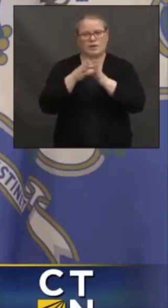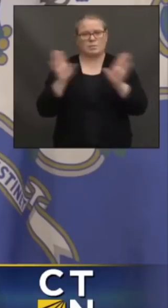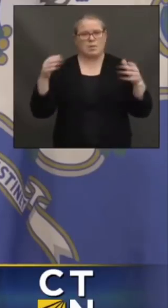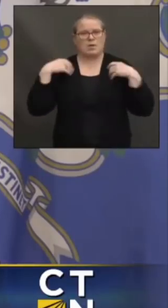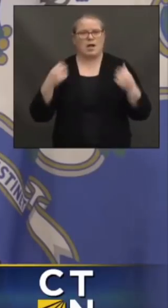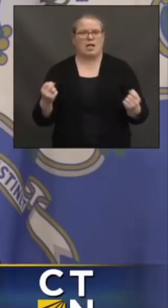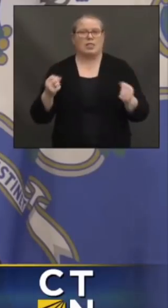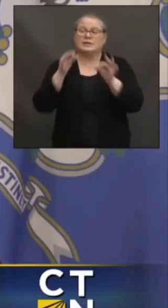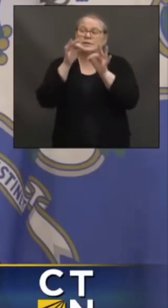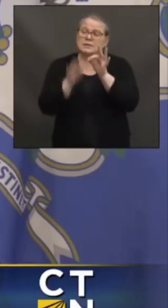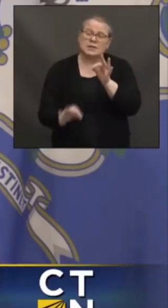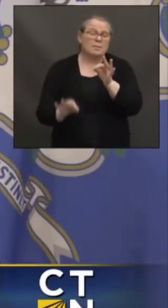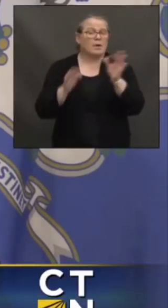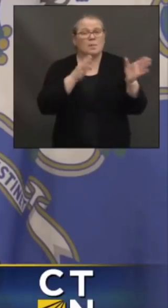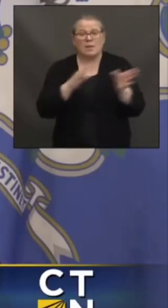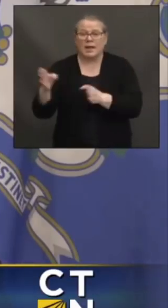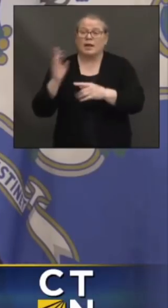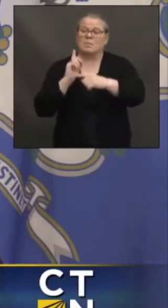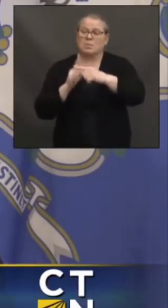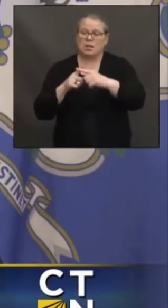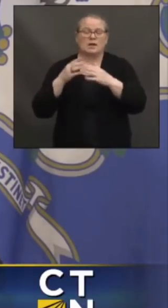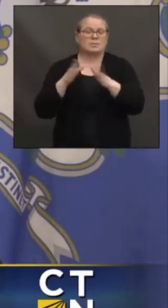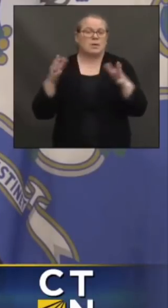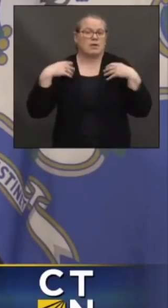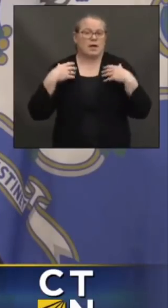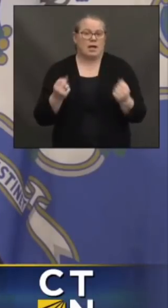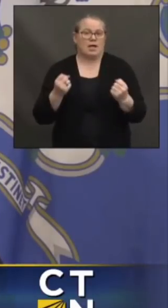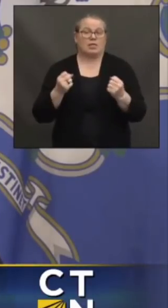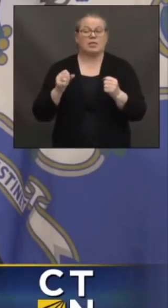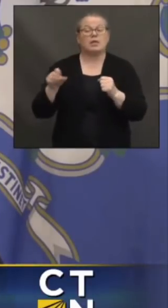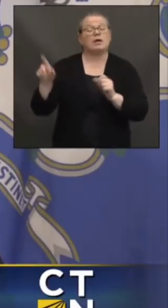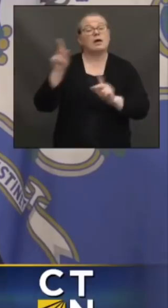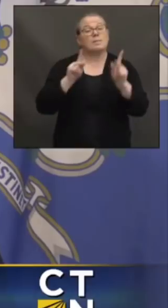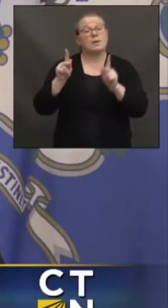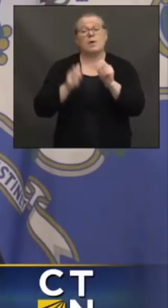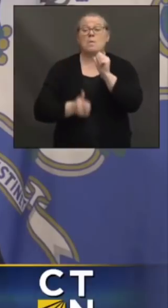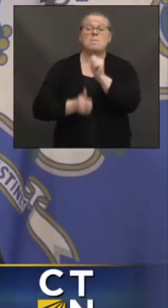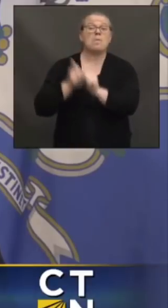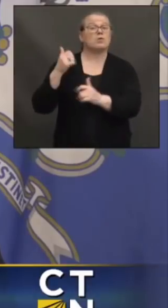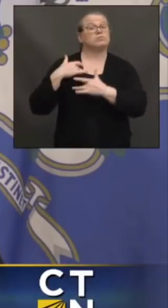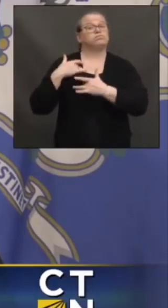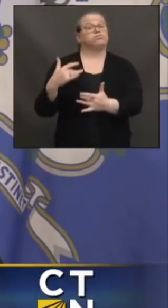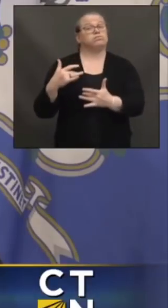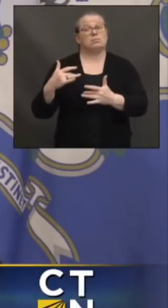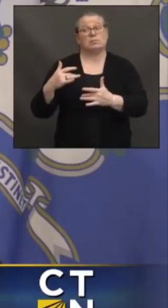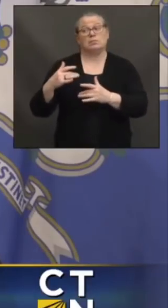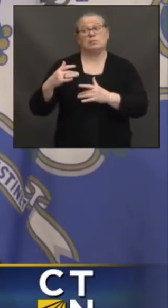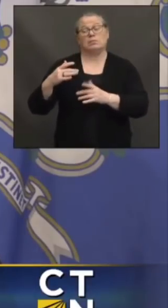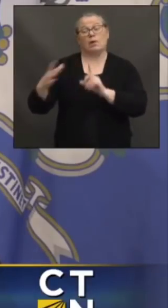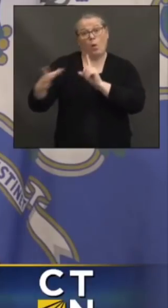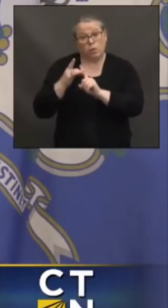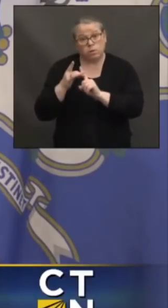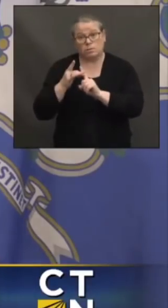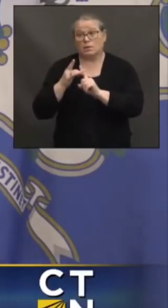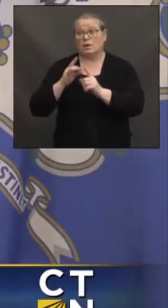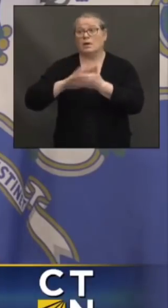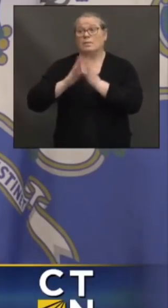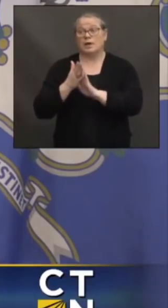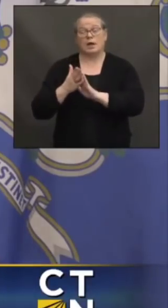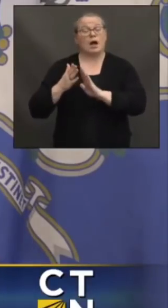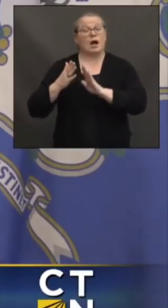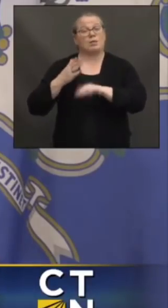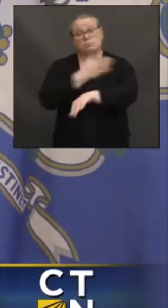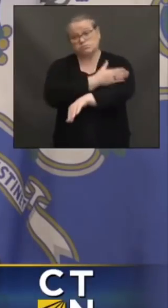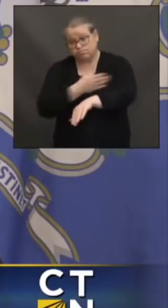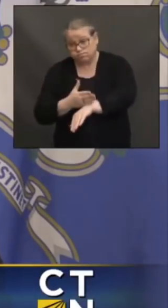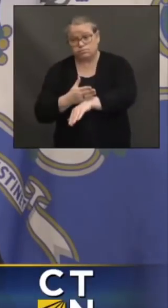upon public health. And it says that those who are most likely to be infected, most likely to suffer complications, most likely to die, are going to